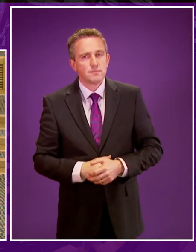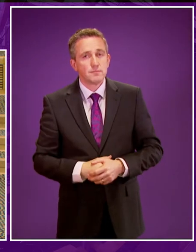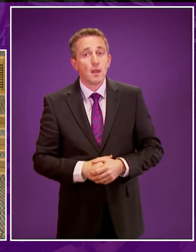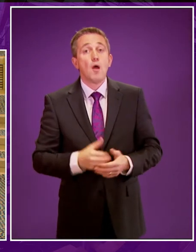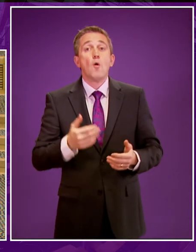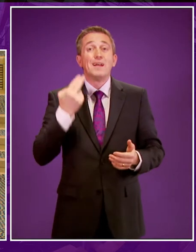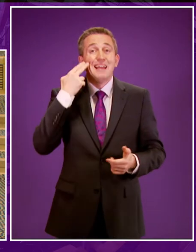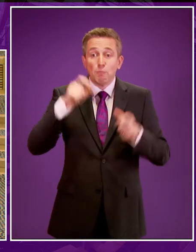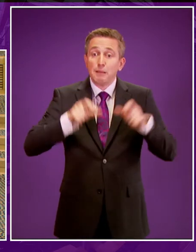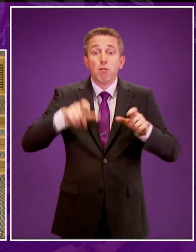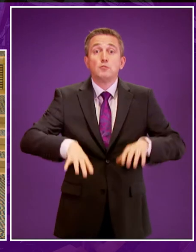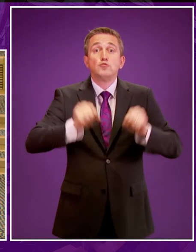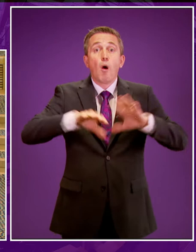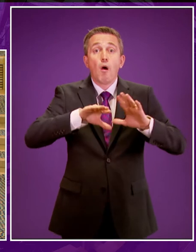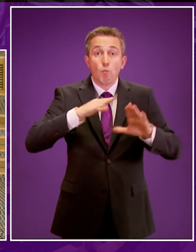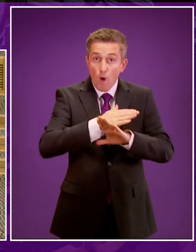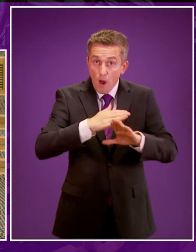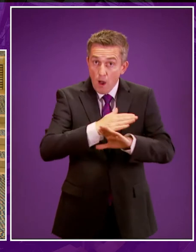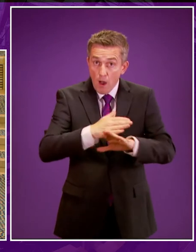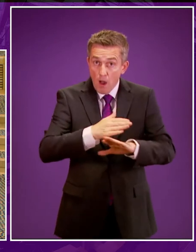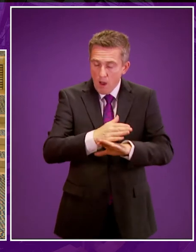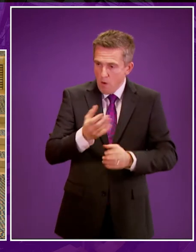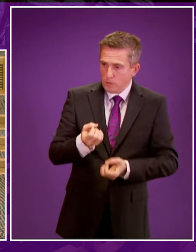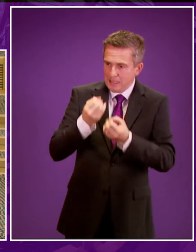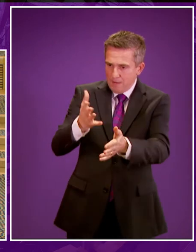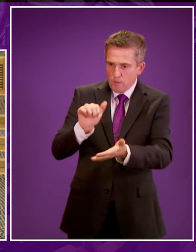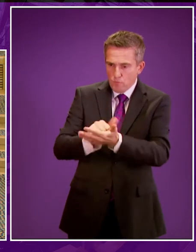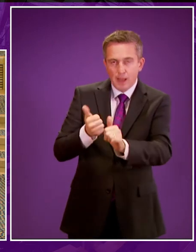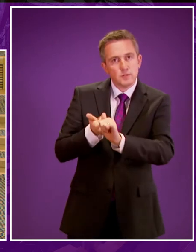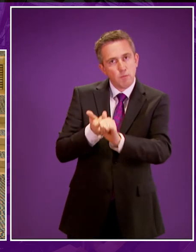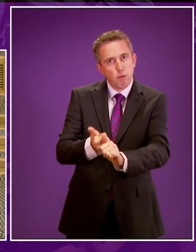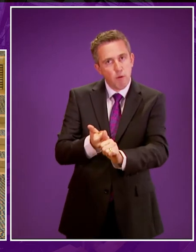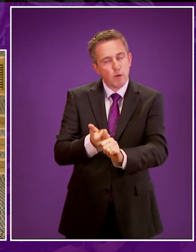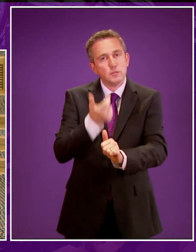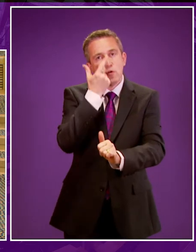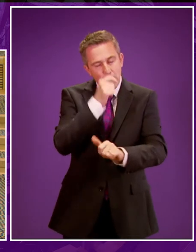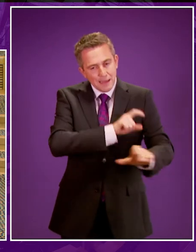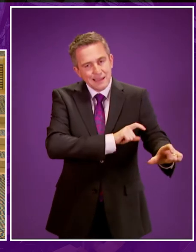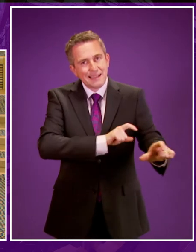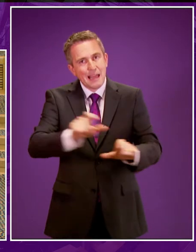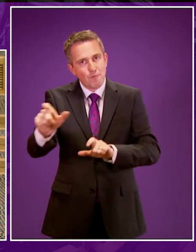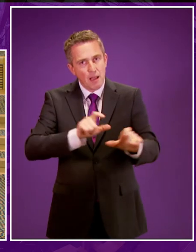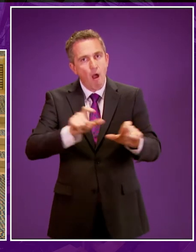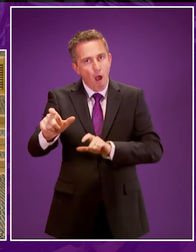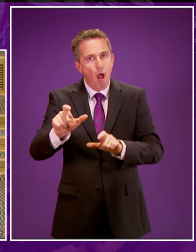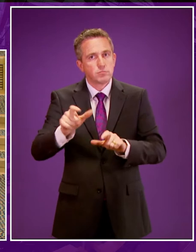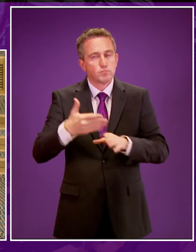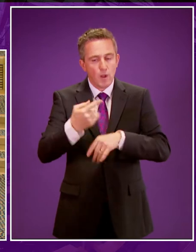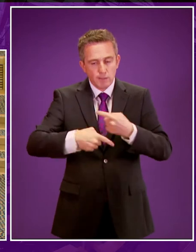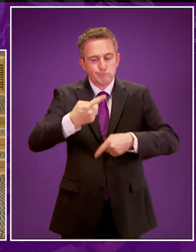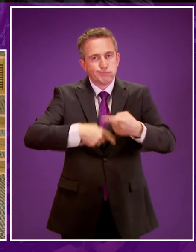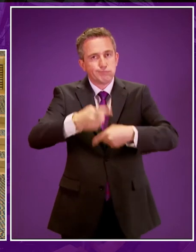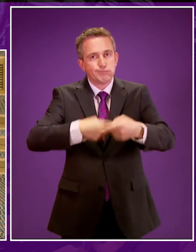world of work, we want them to feel supported to develop the necessary skills to become and remain valued members of the Scottish workforce